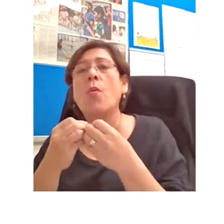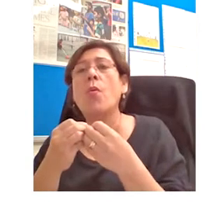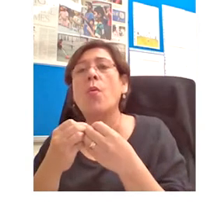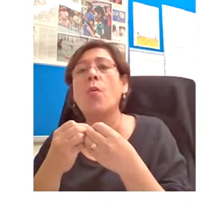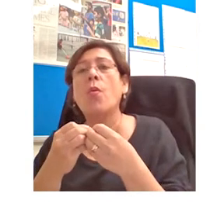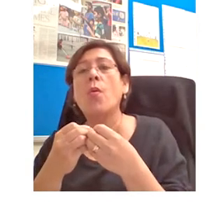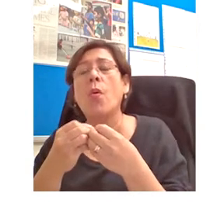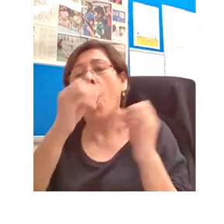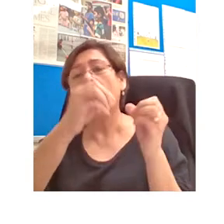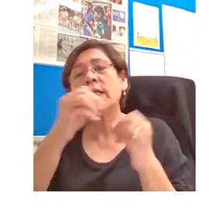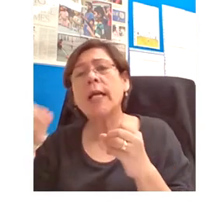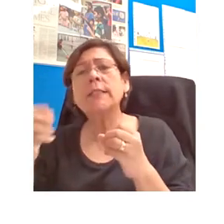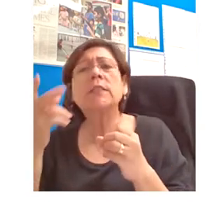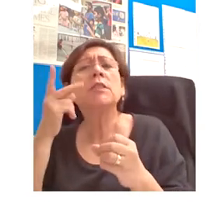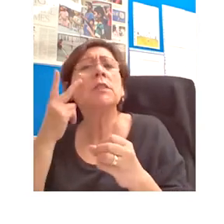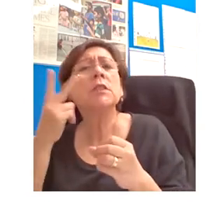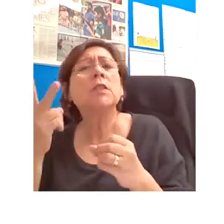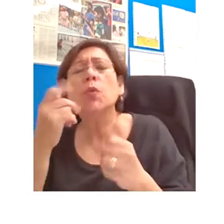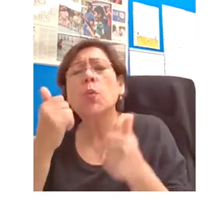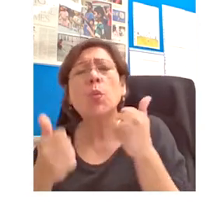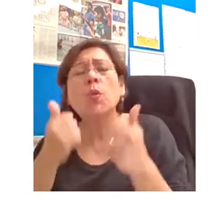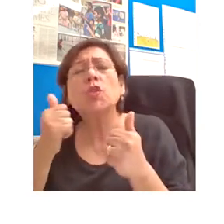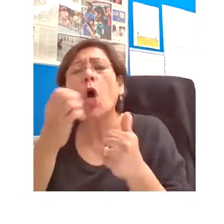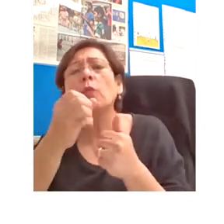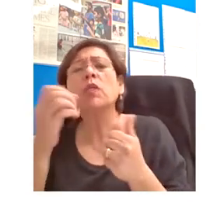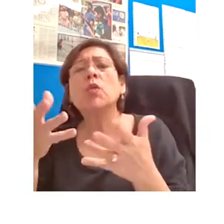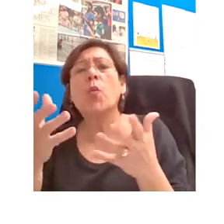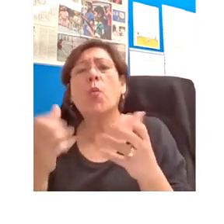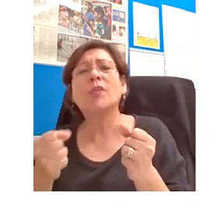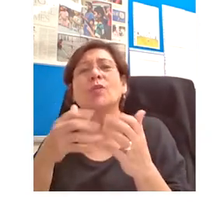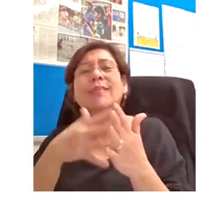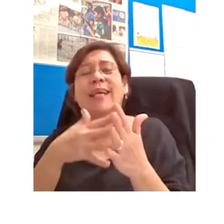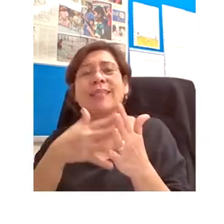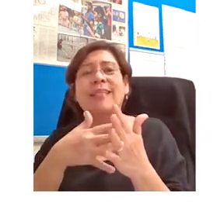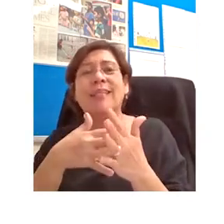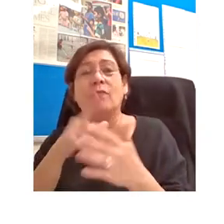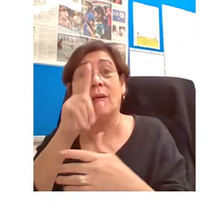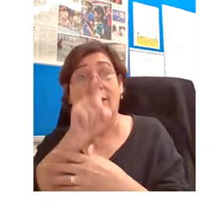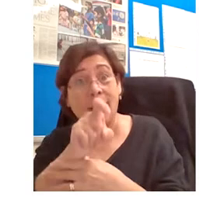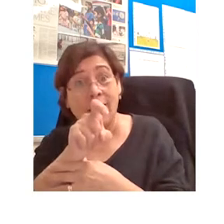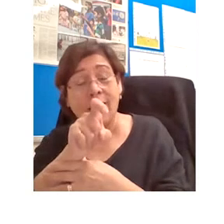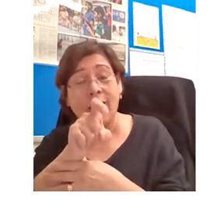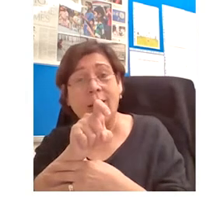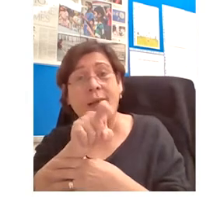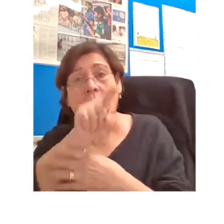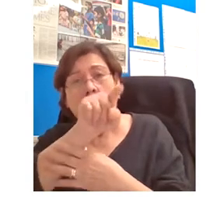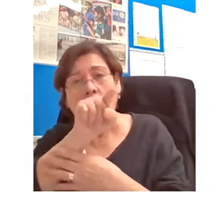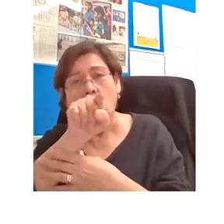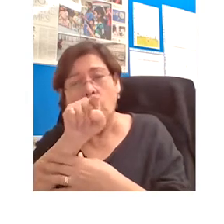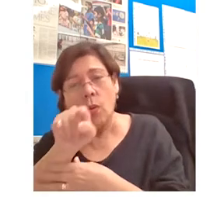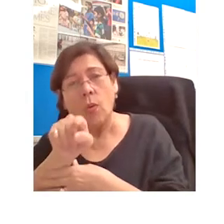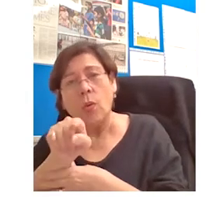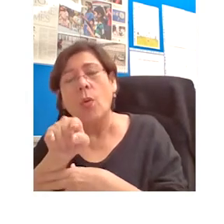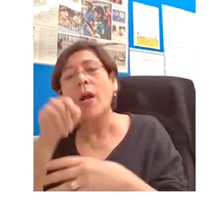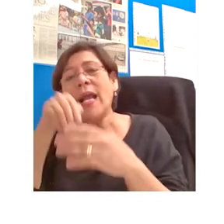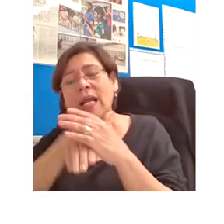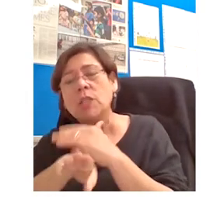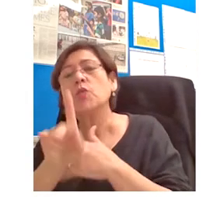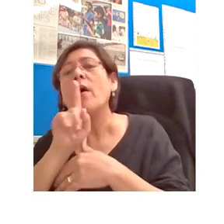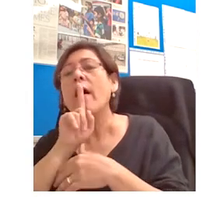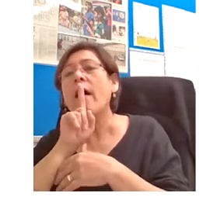specific objects that you need to study. And if you click on any one of those objects, then you are drilling down into the actual